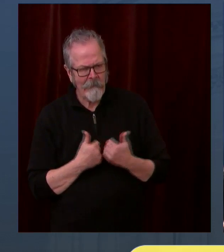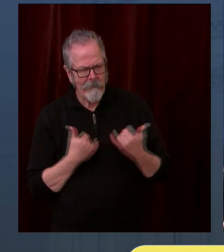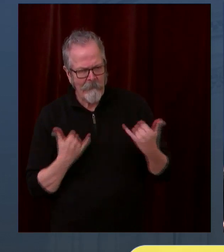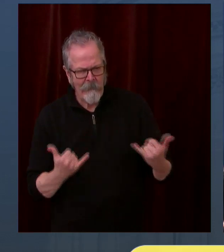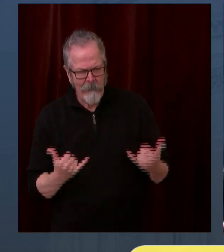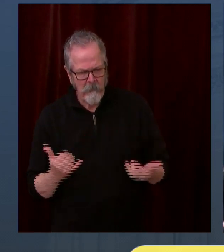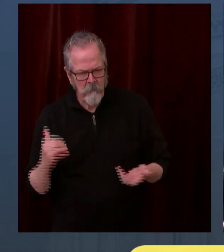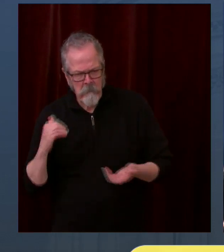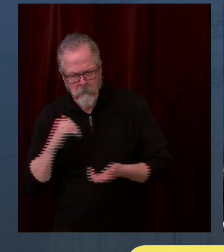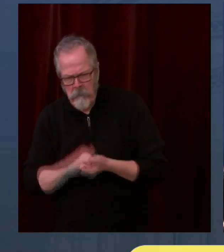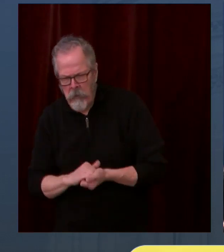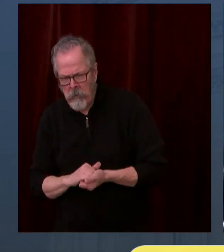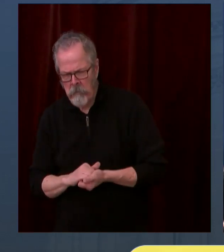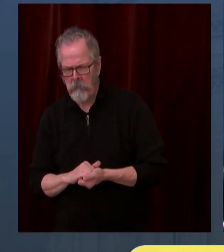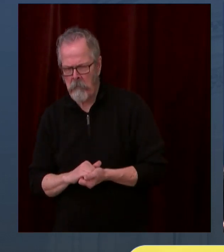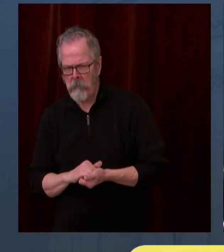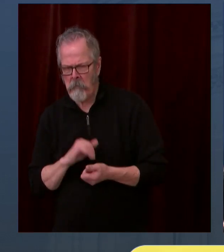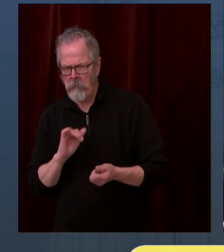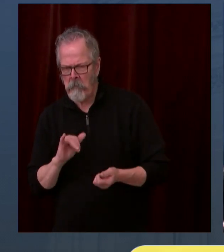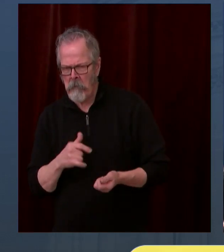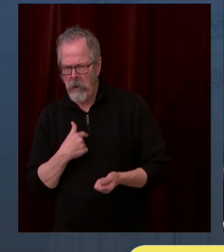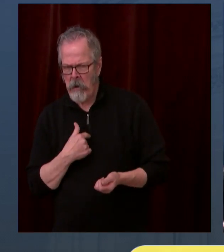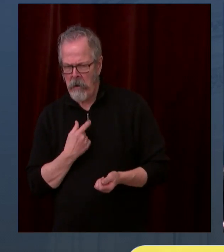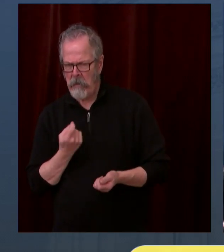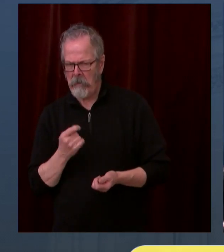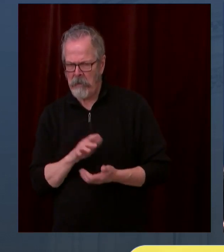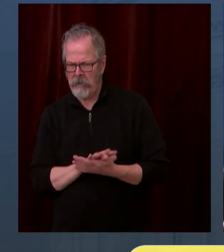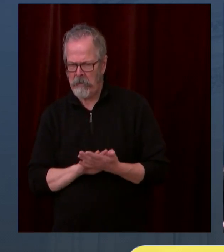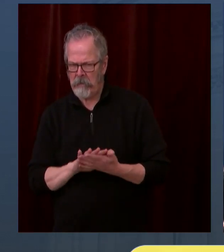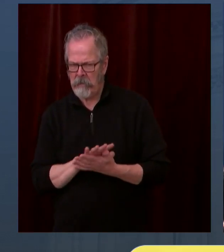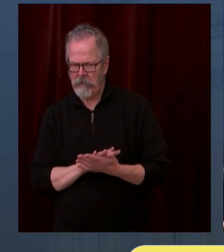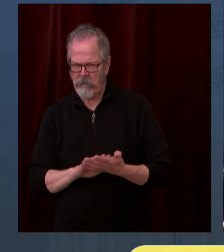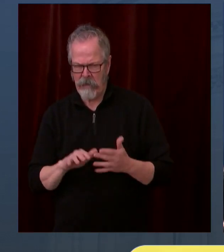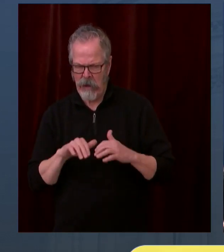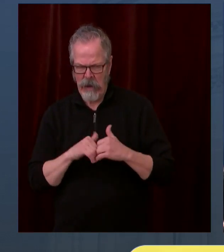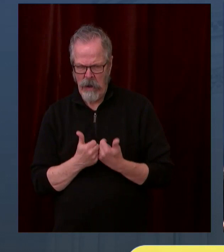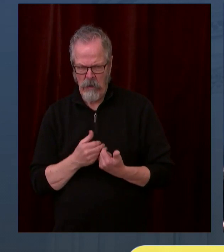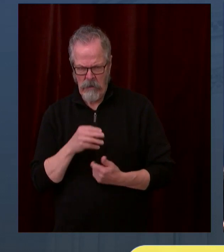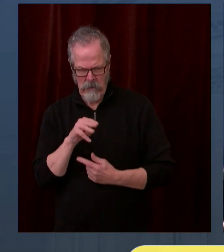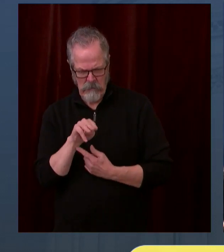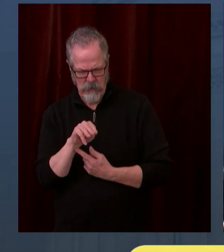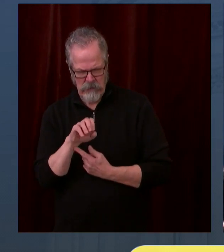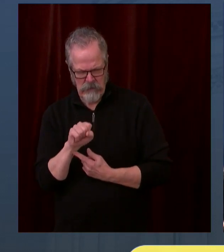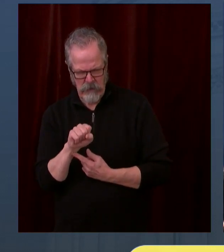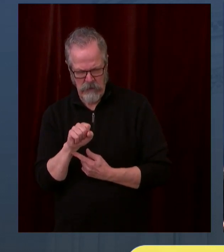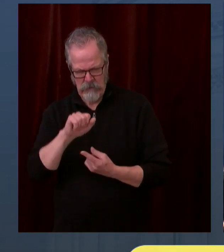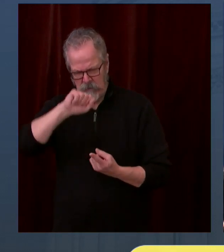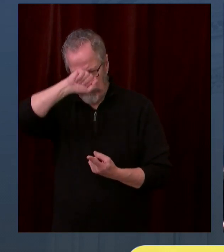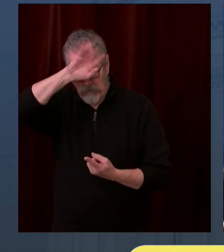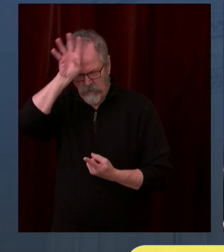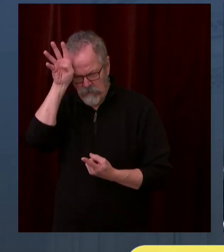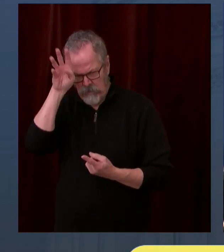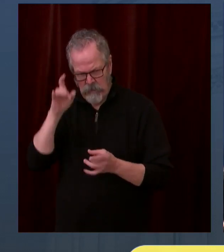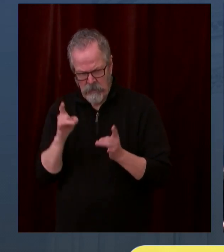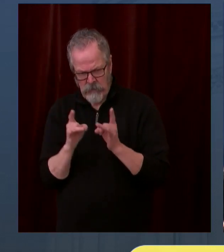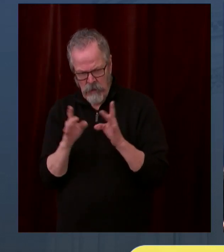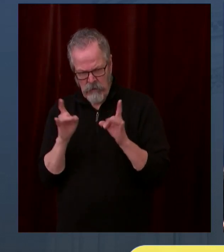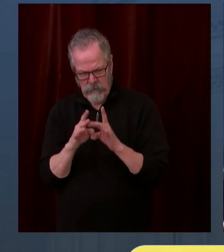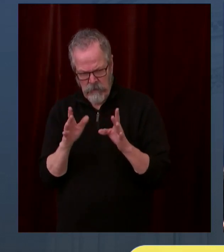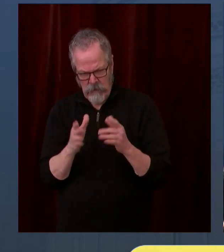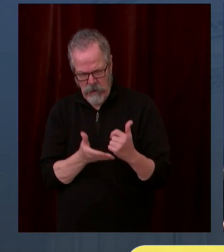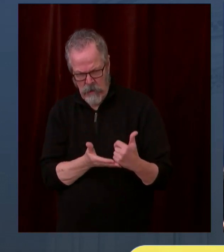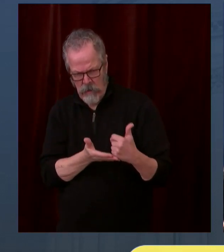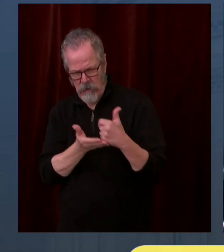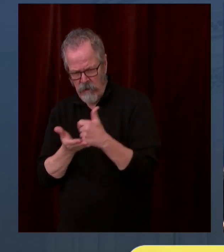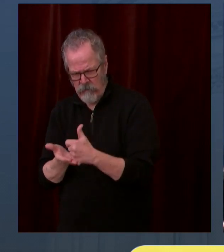problems. And I wonder if you can give some more specific and concrete examples of what the partners will be doing